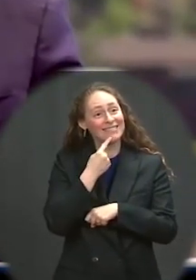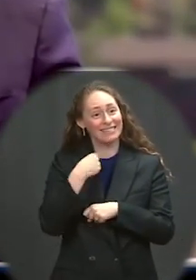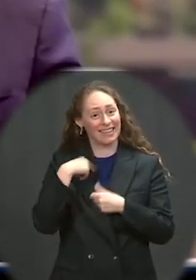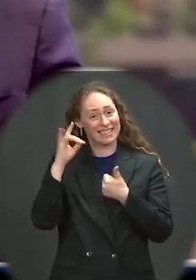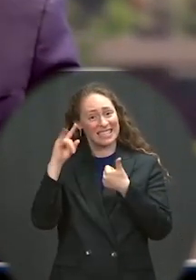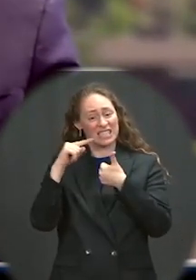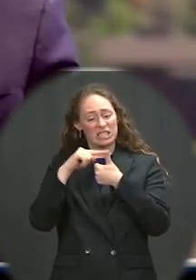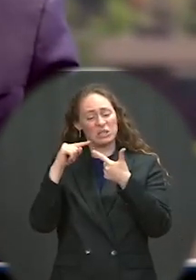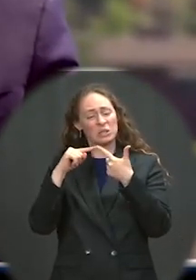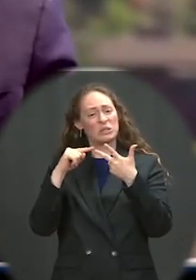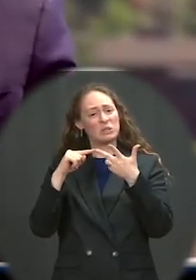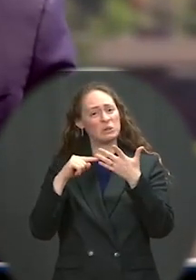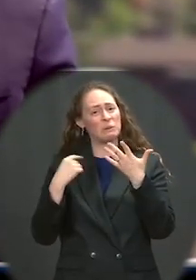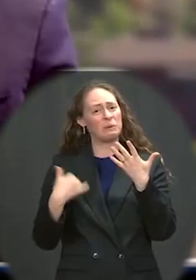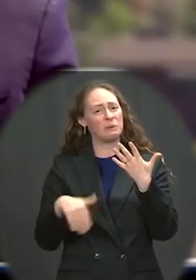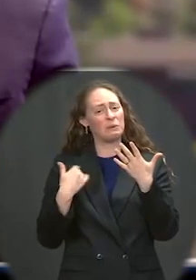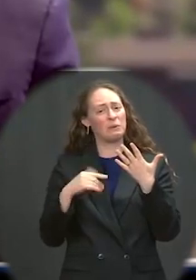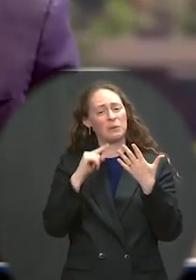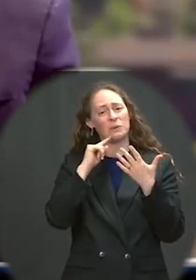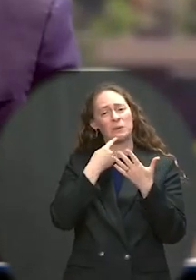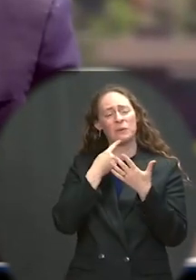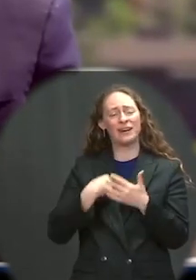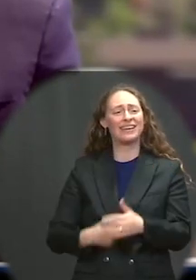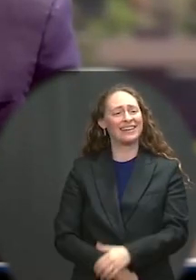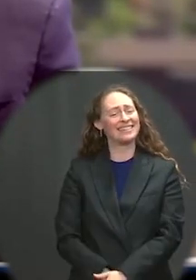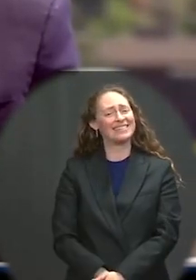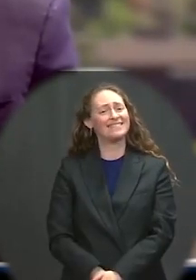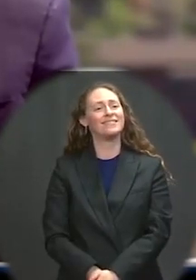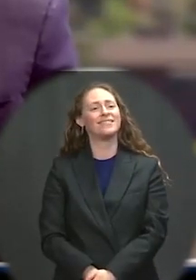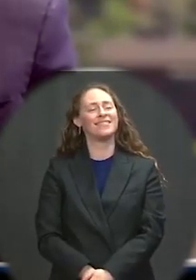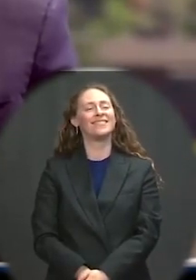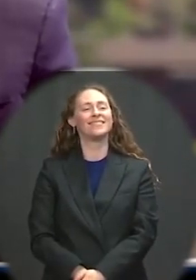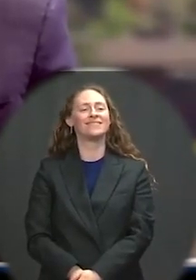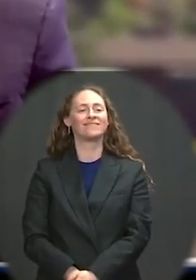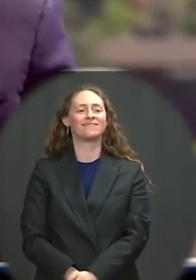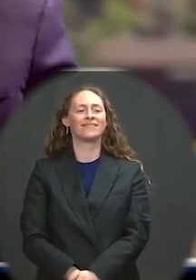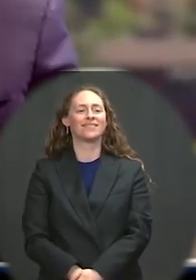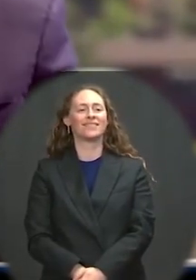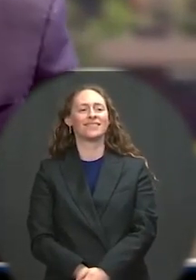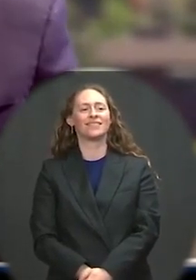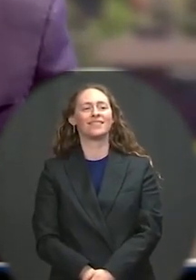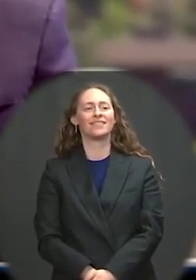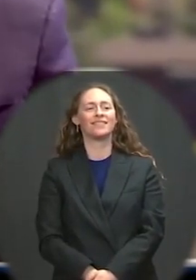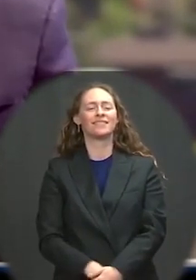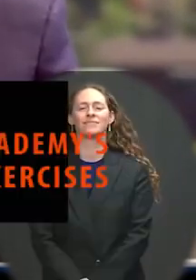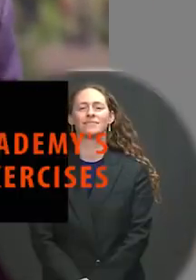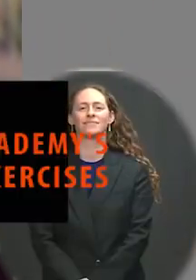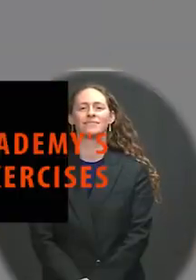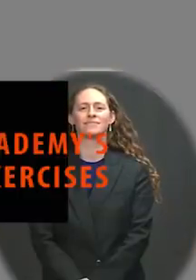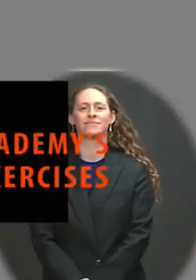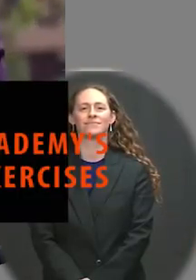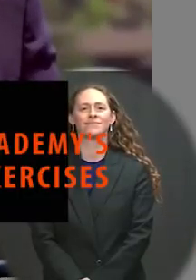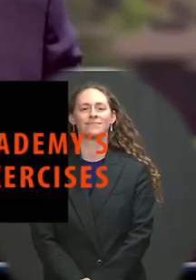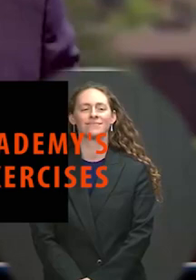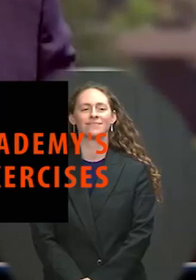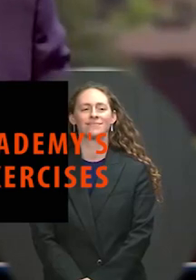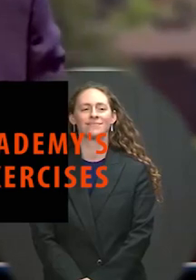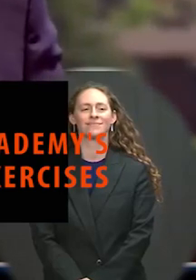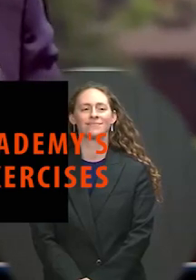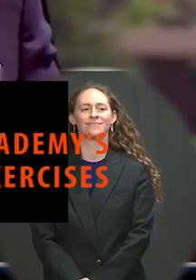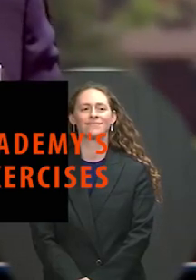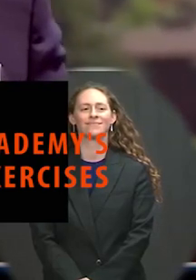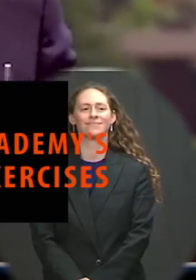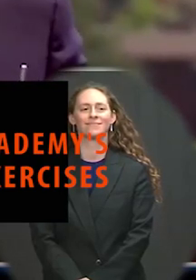Minor infractions, like using a fire extinguisher to hose down an RA. But other than that, nothing much. Mr. Secretary,